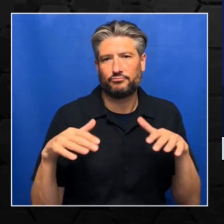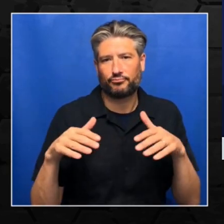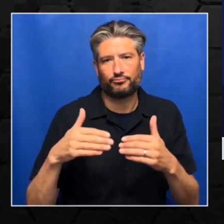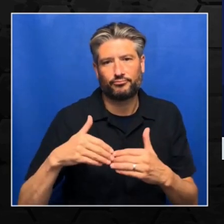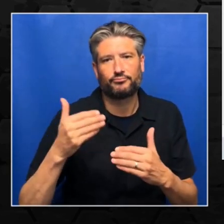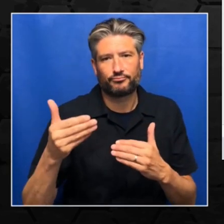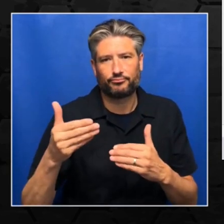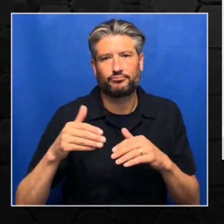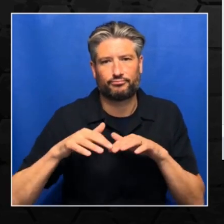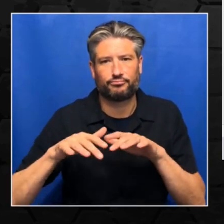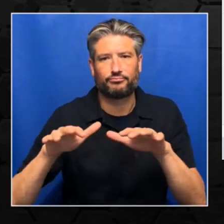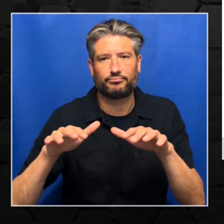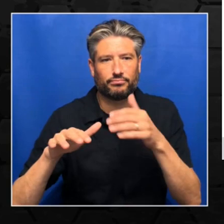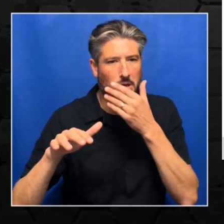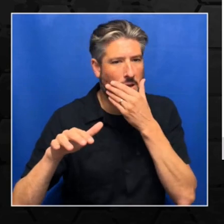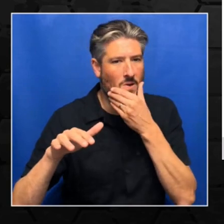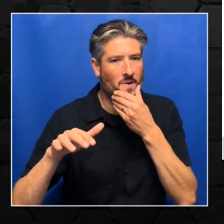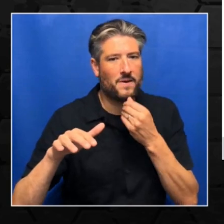Need to do that.